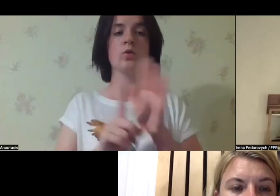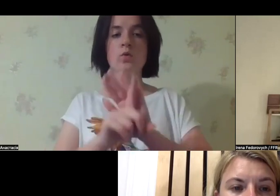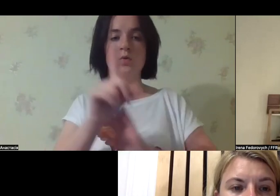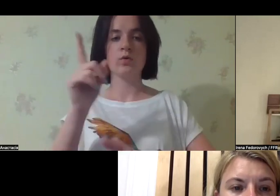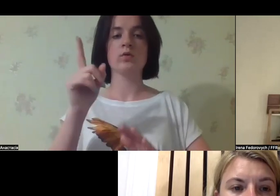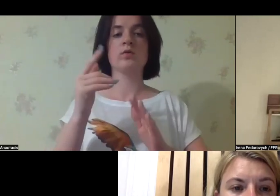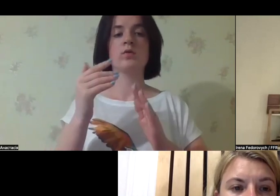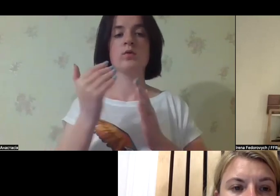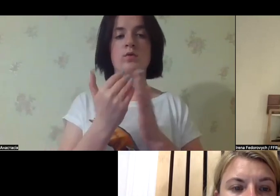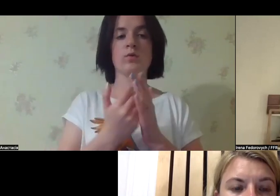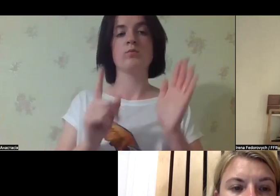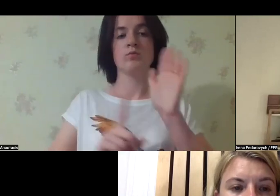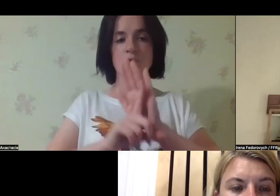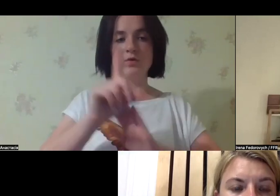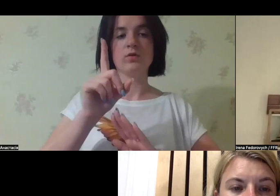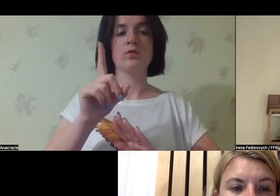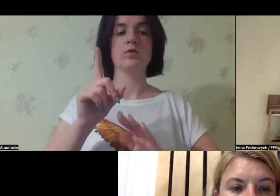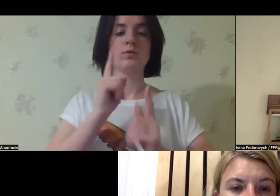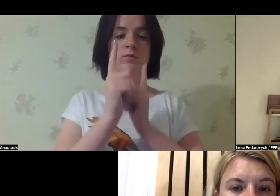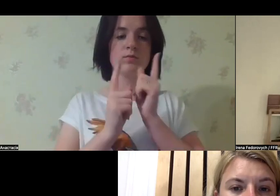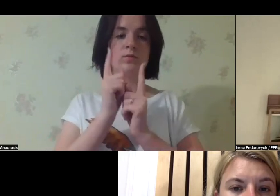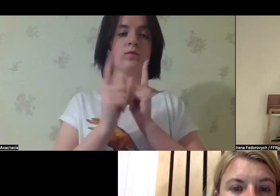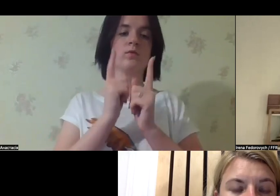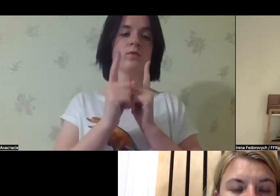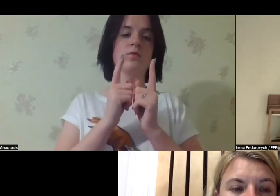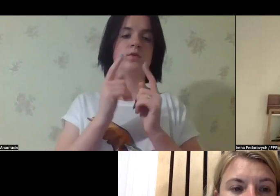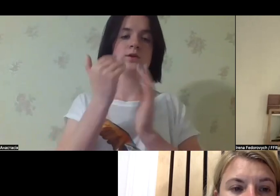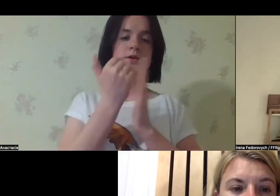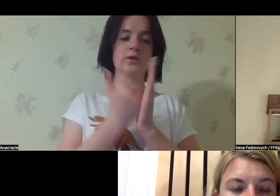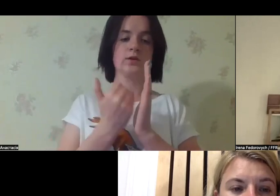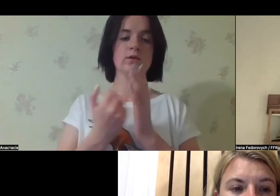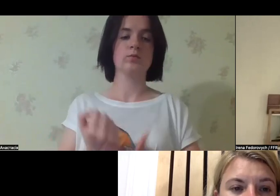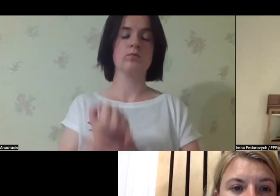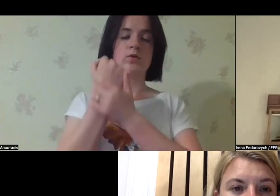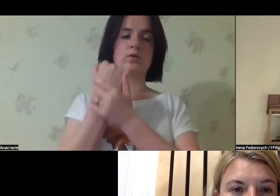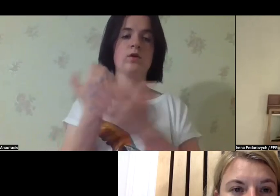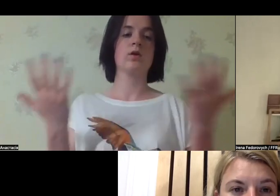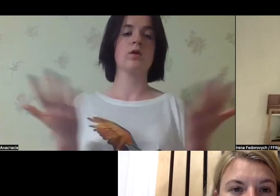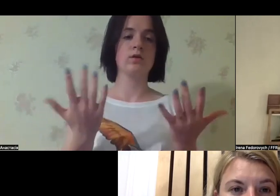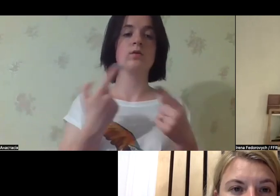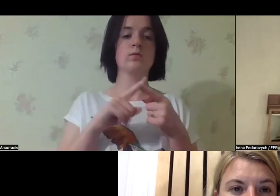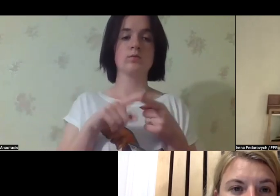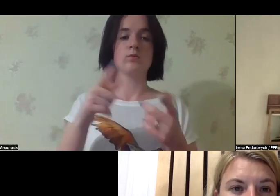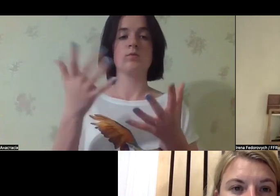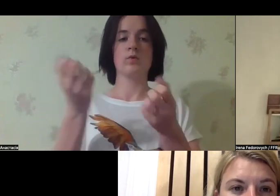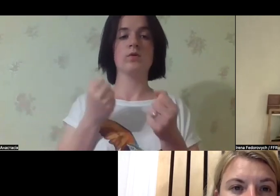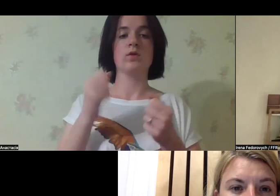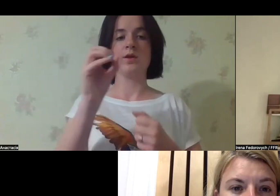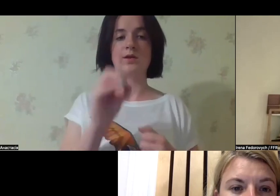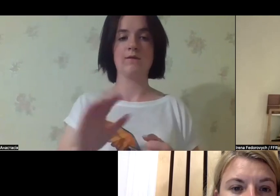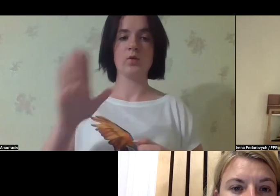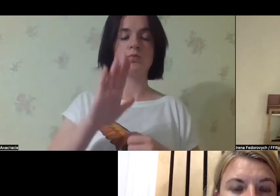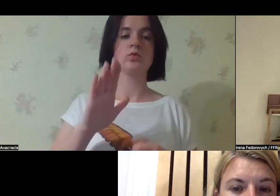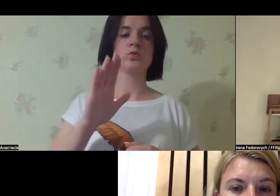aspirations, Ukraine must start changing the system of social support and